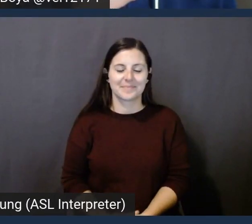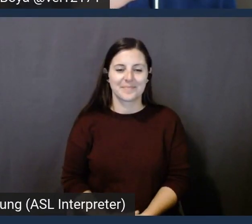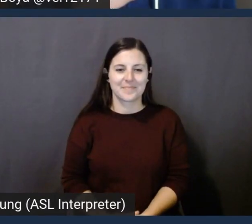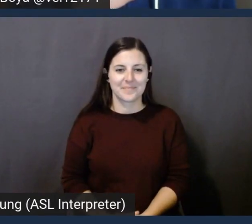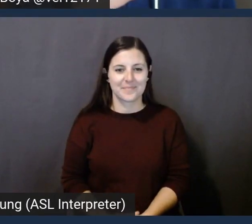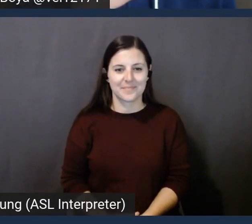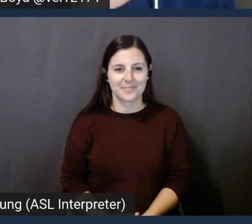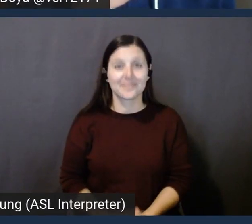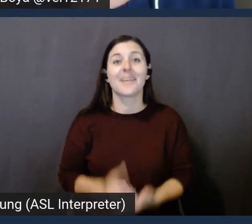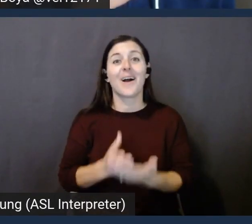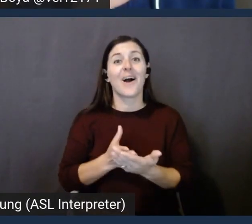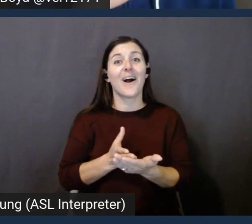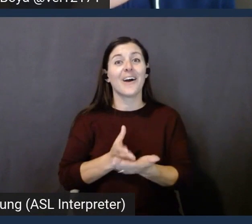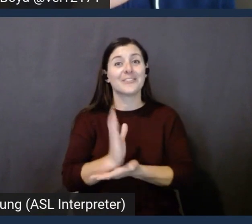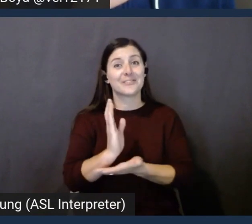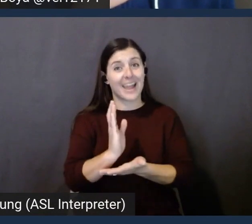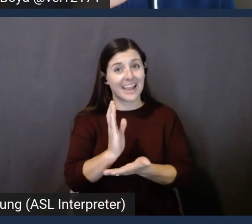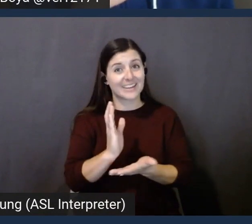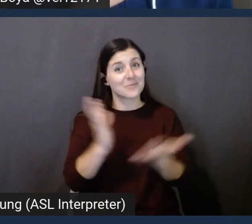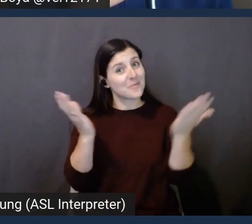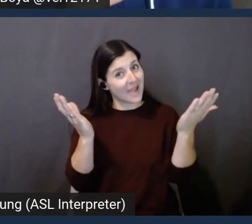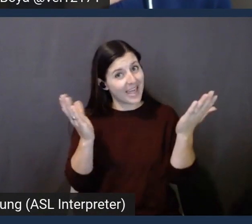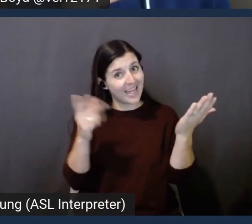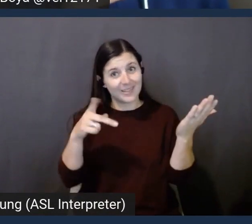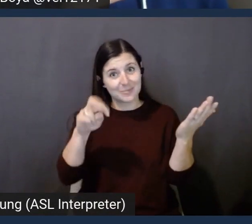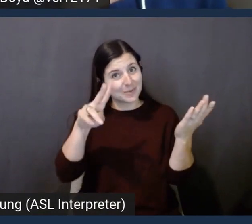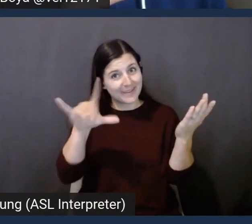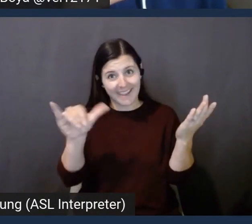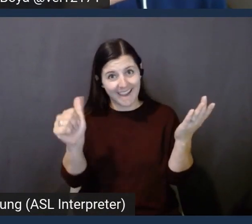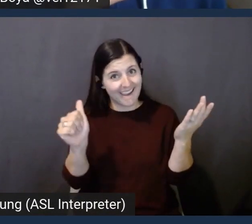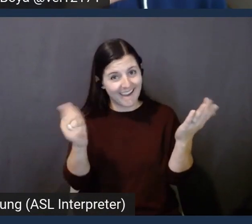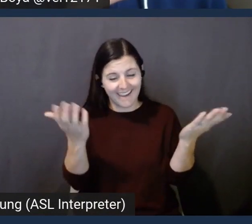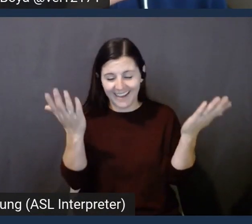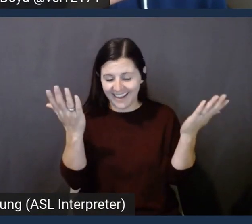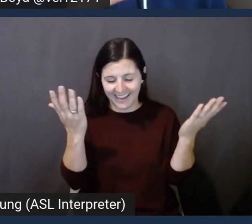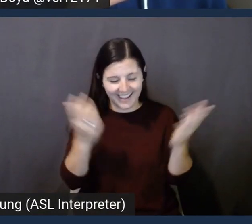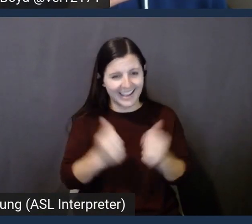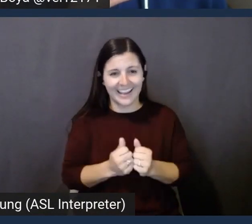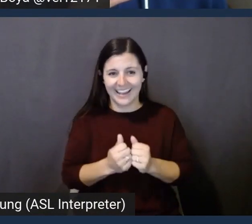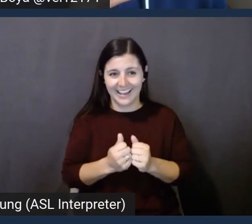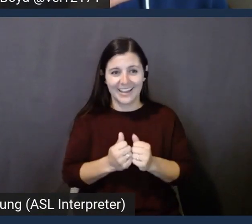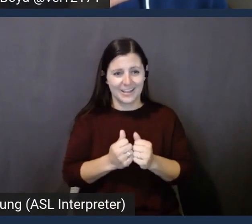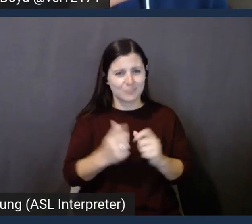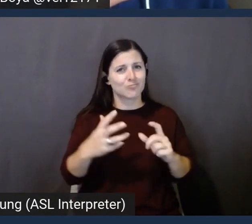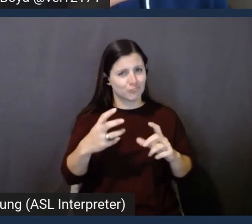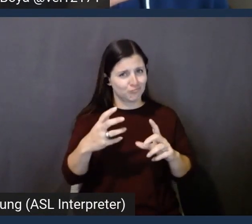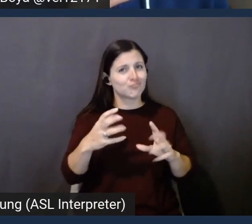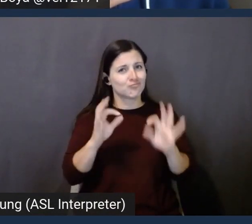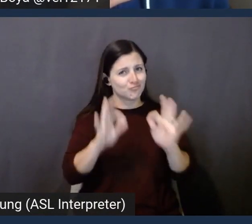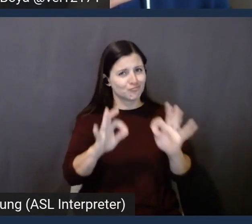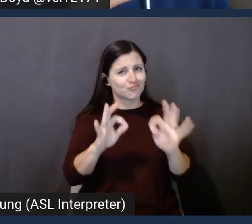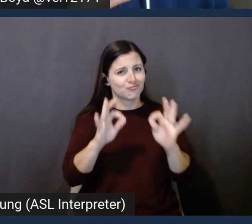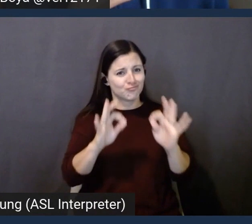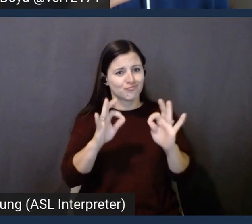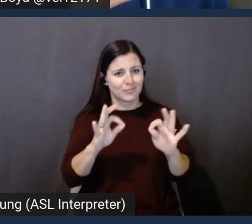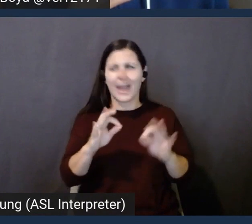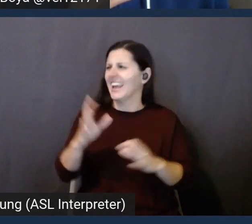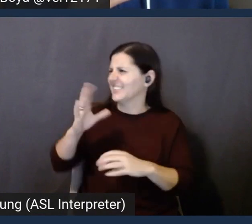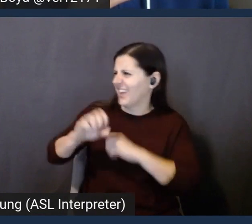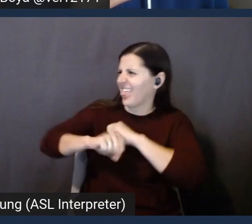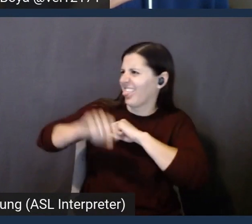All right. Well, Priya, that was pretty comprehensive. You know, I think what... That was long.